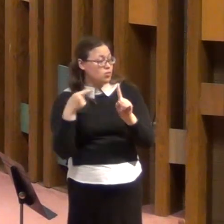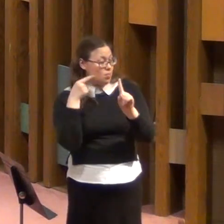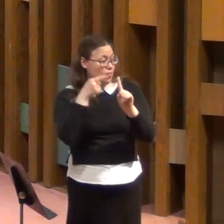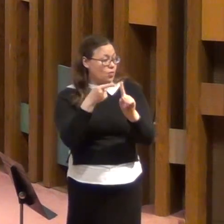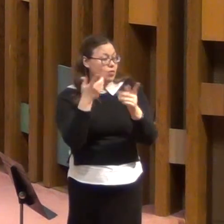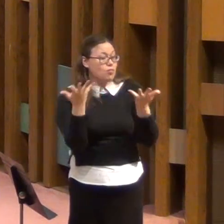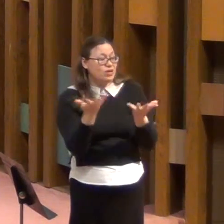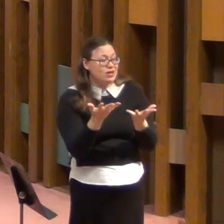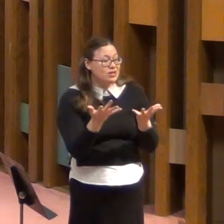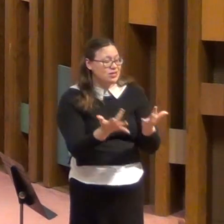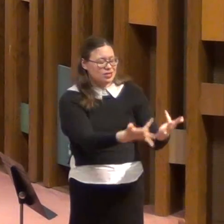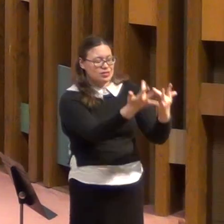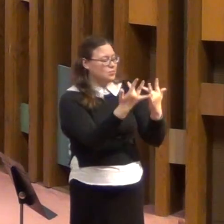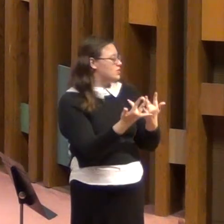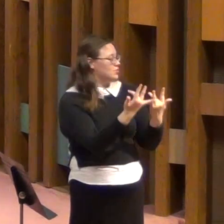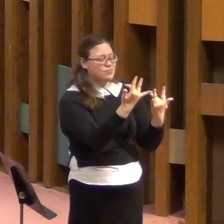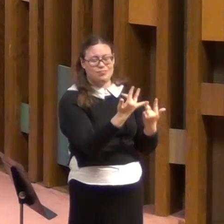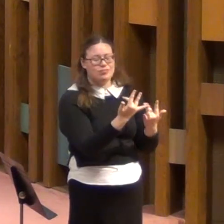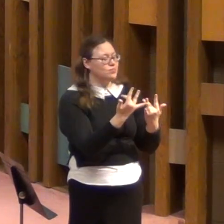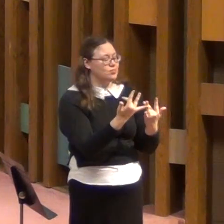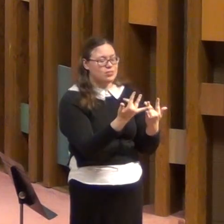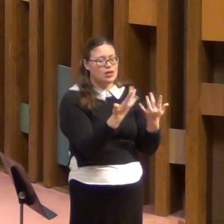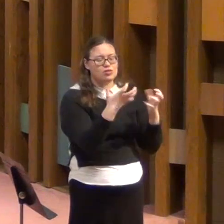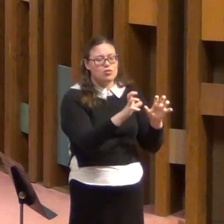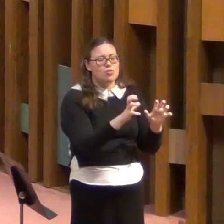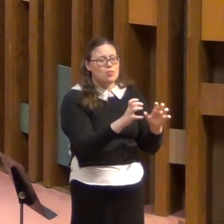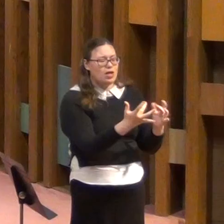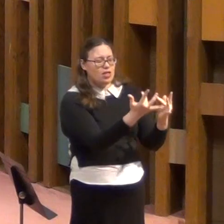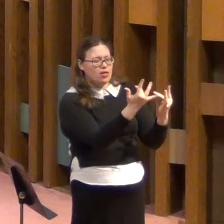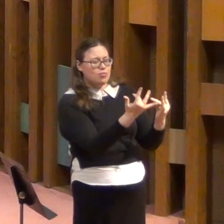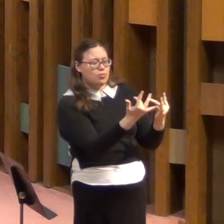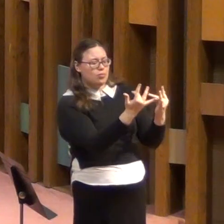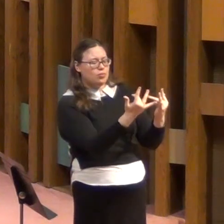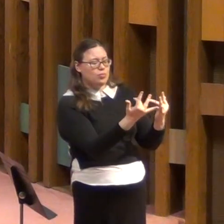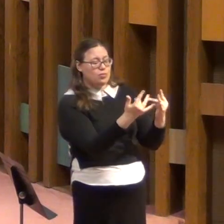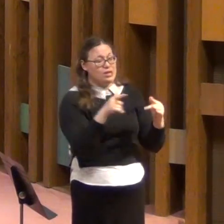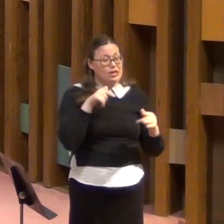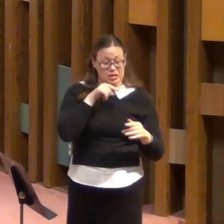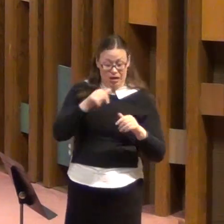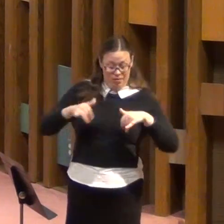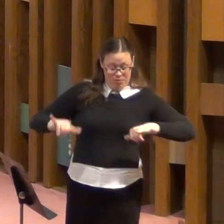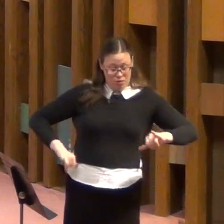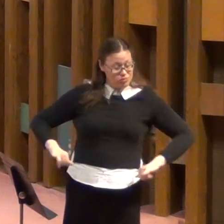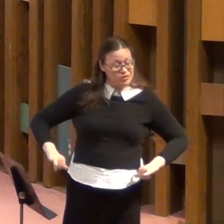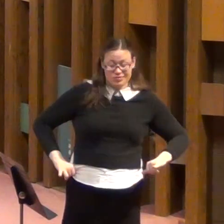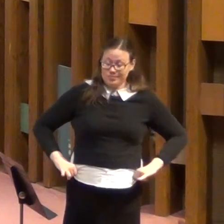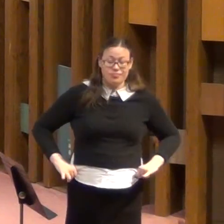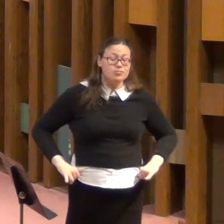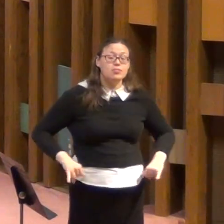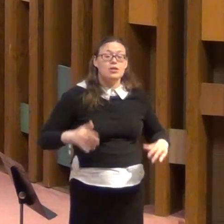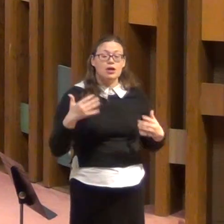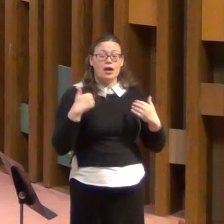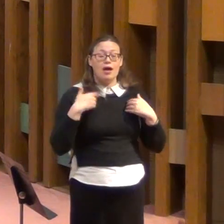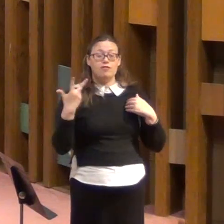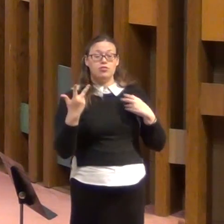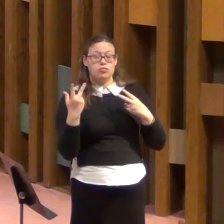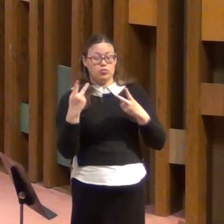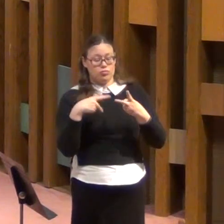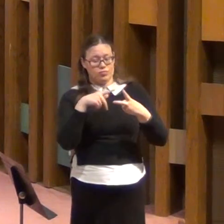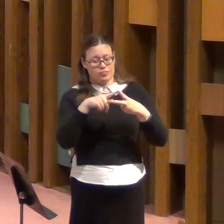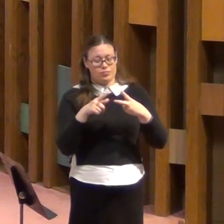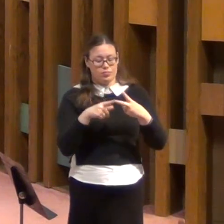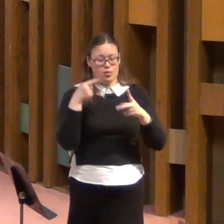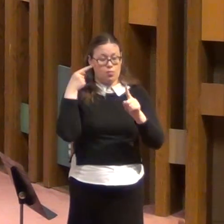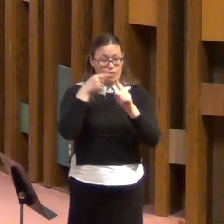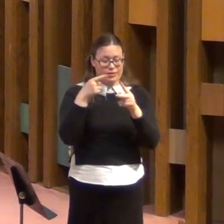sympathy or pity or boasting, but to do two other things. One,